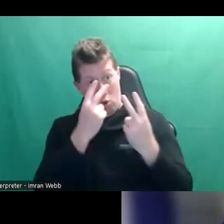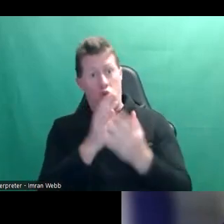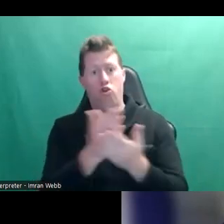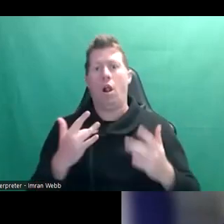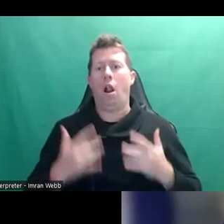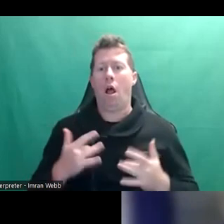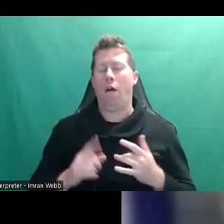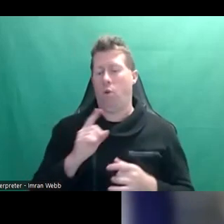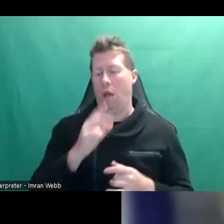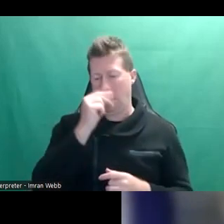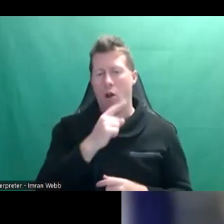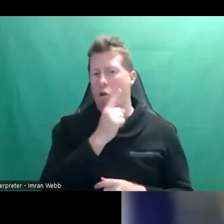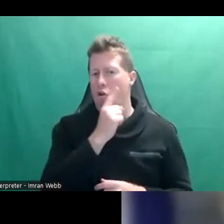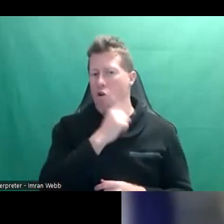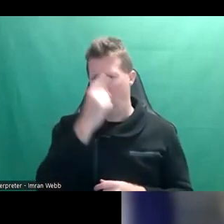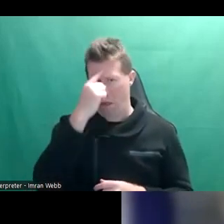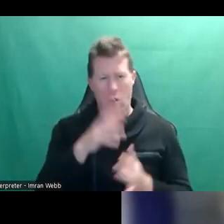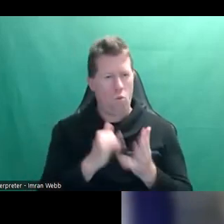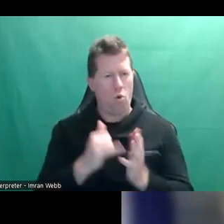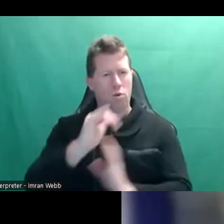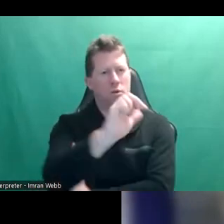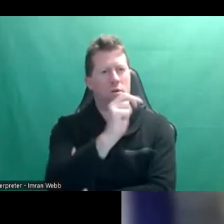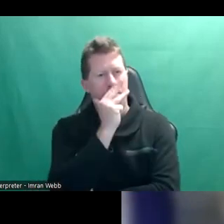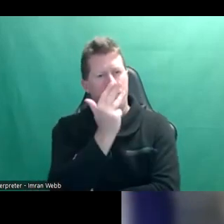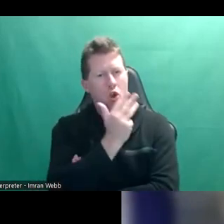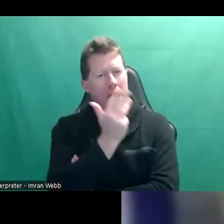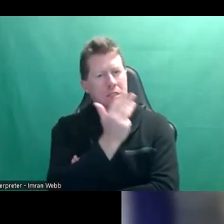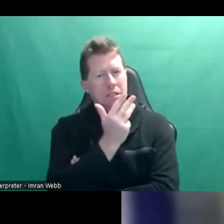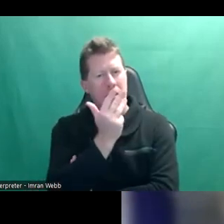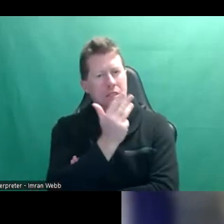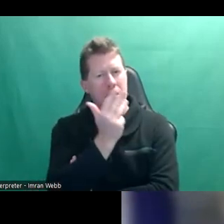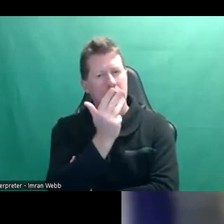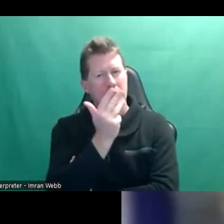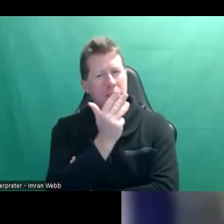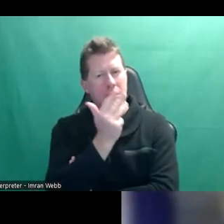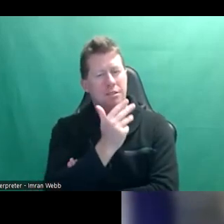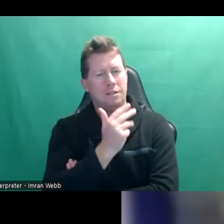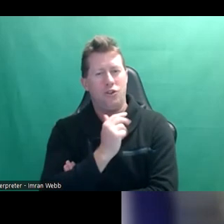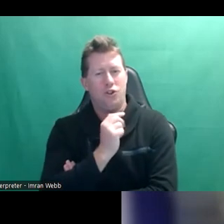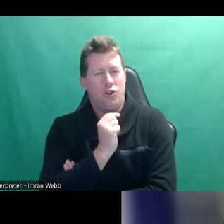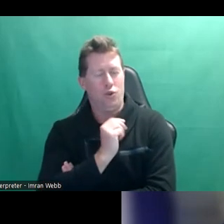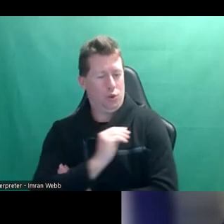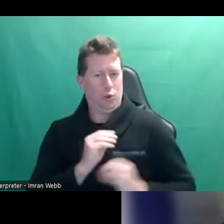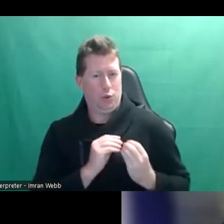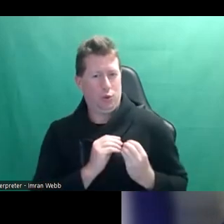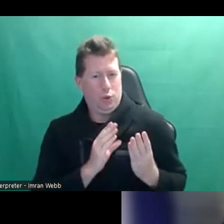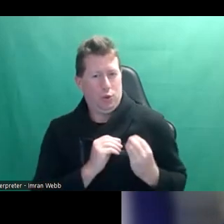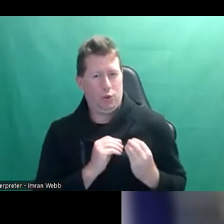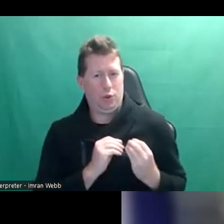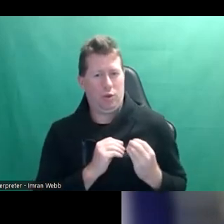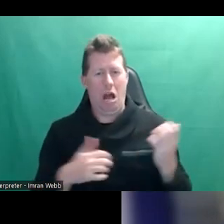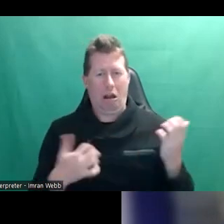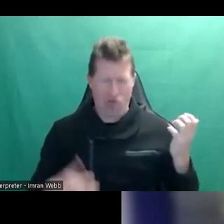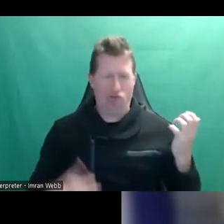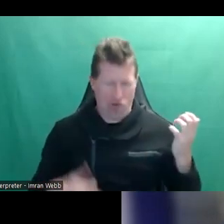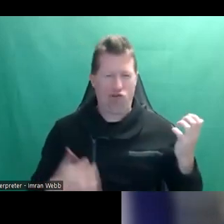a young girl. I think she was 19 and she had a crush on this heavy metal musician